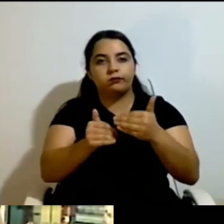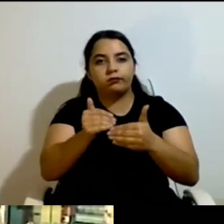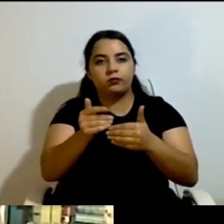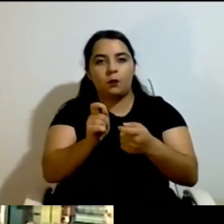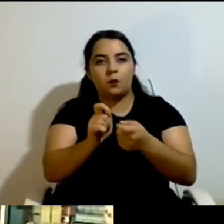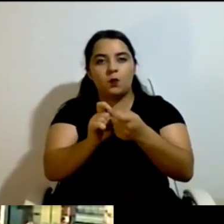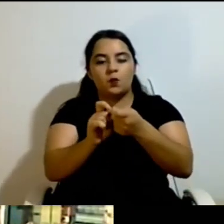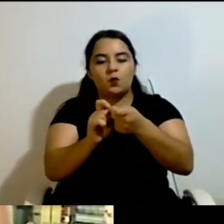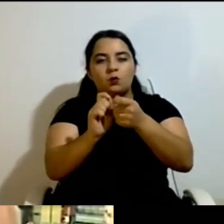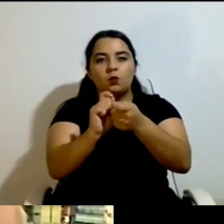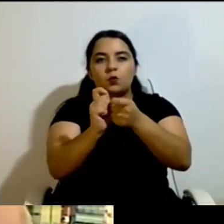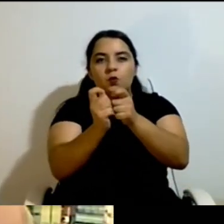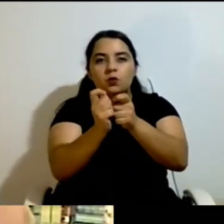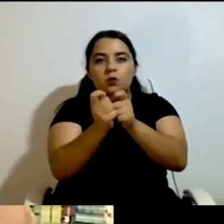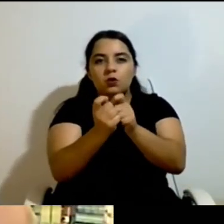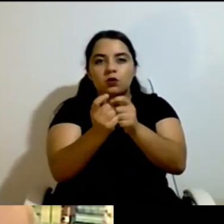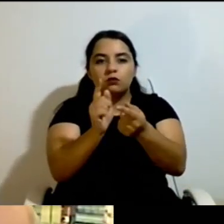control, not really by the law.